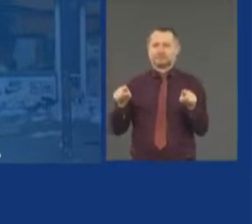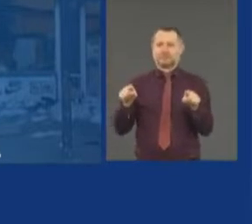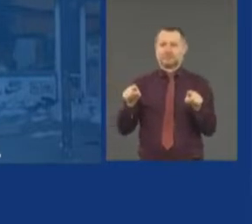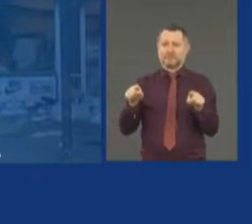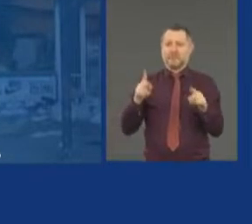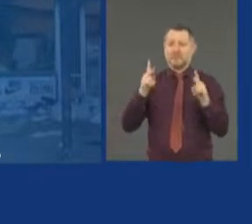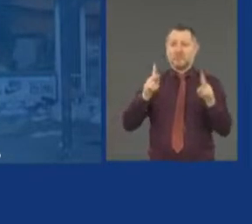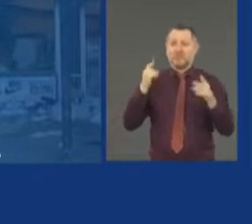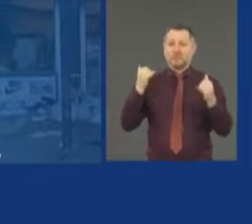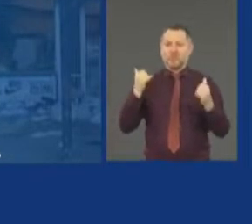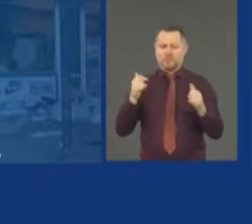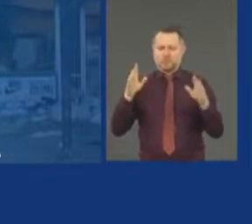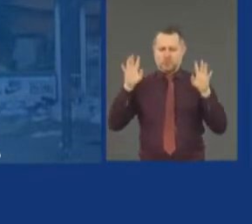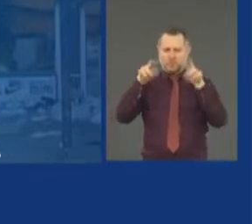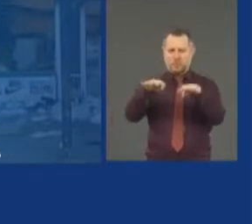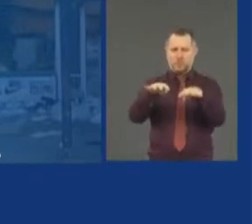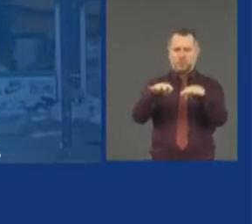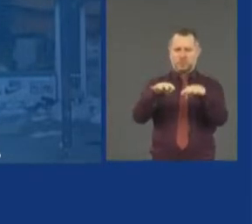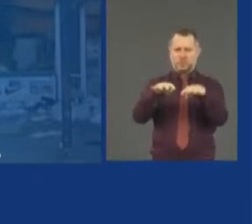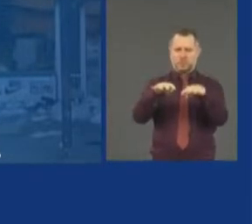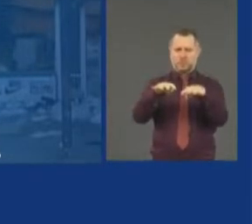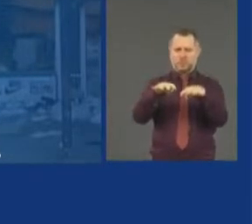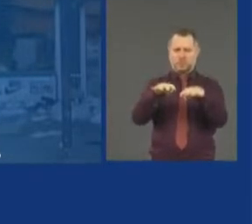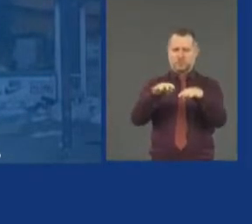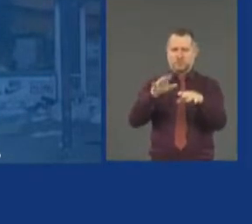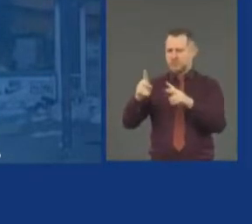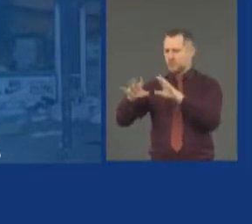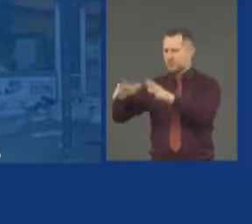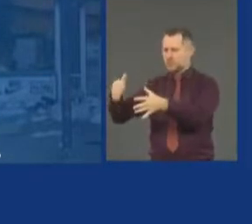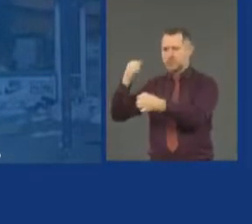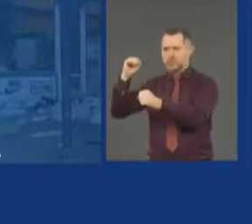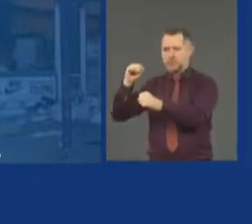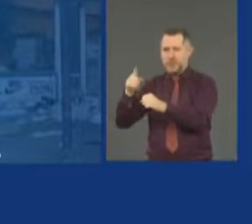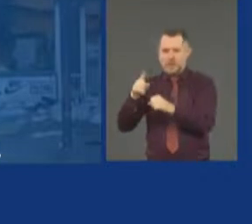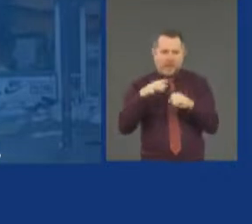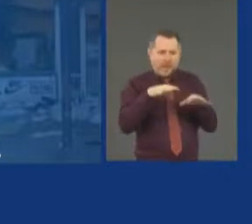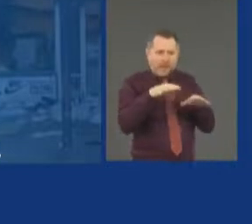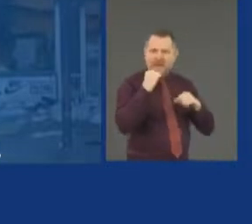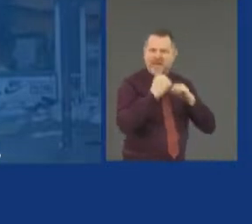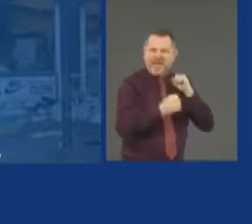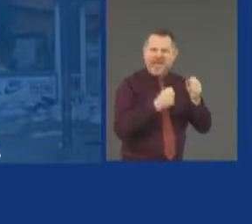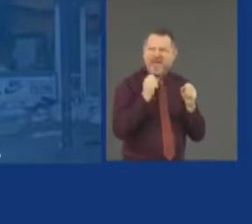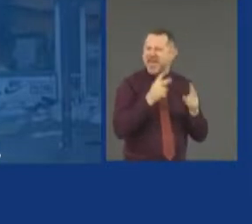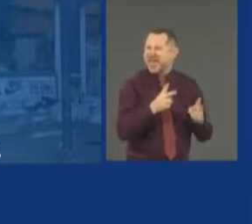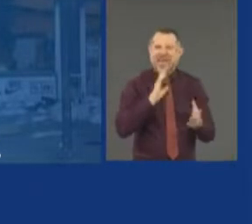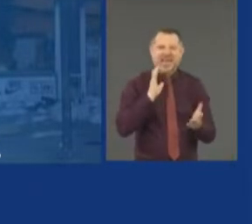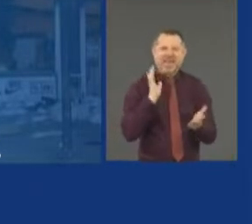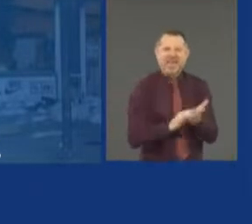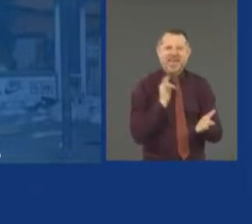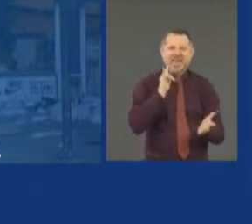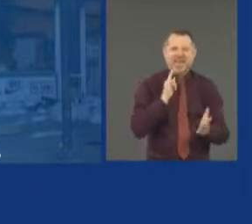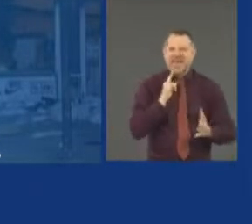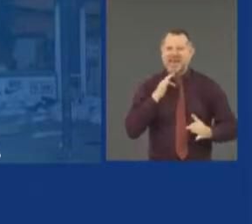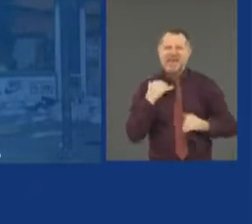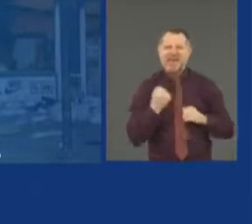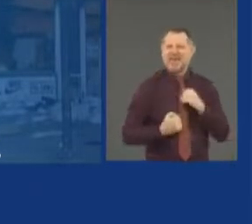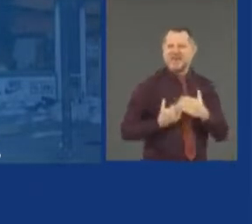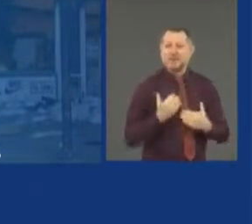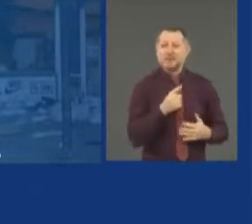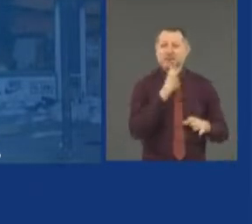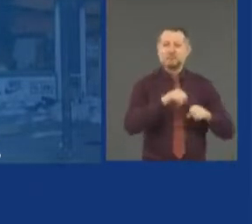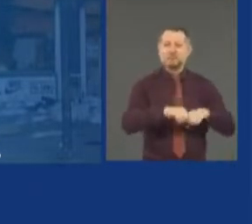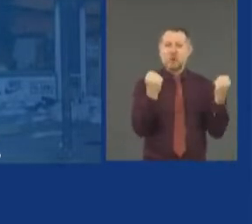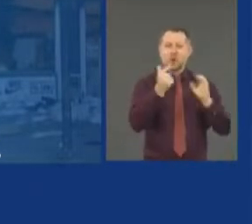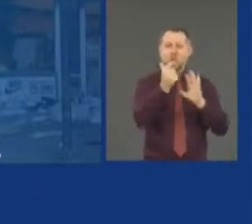and they exploit it. And that is criminal activity and that is looting. That is people